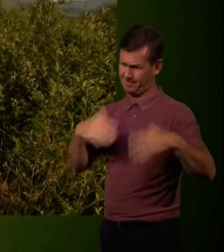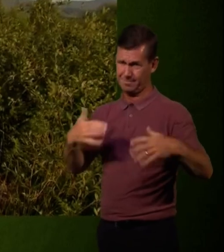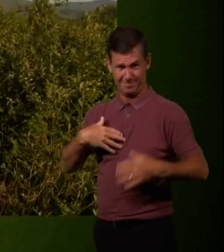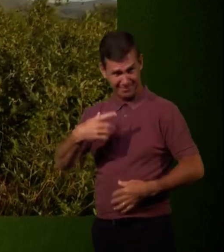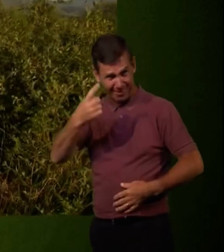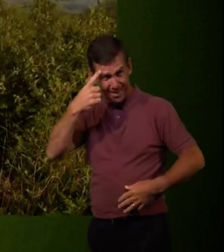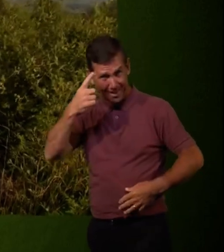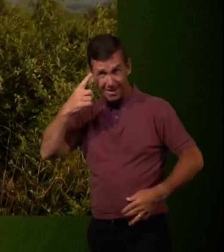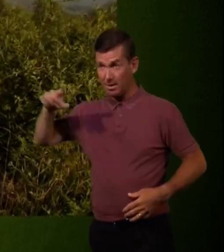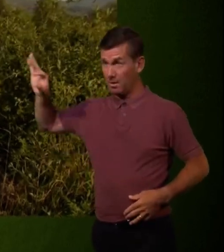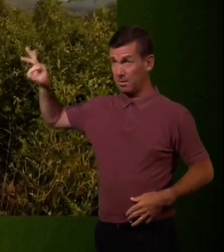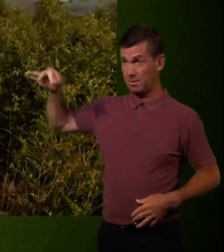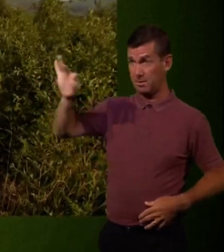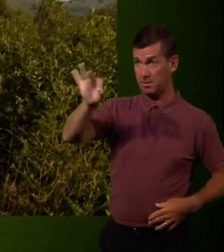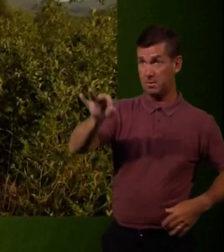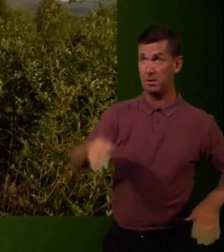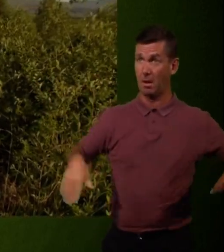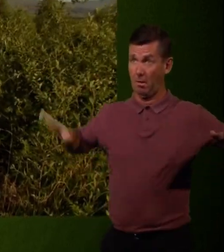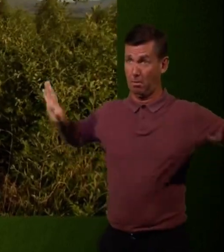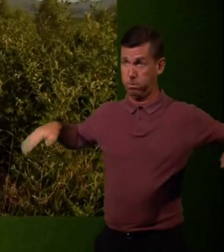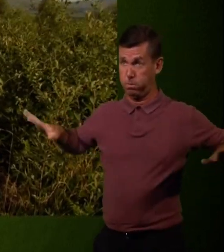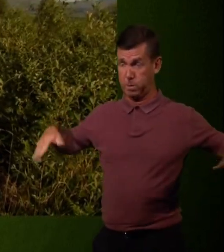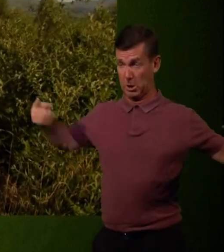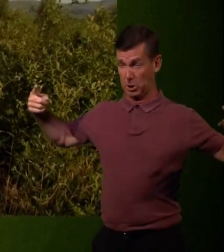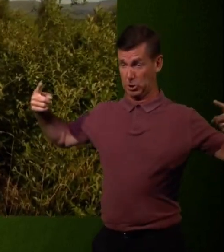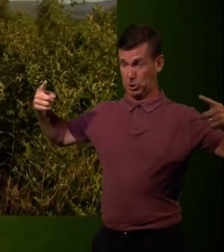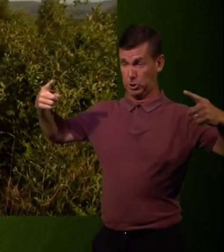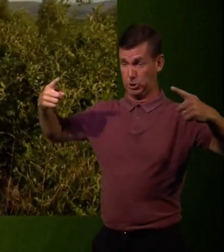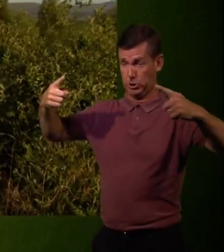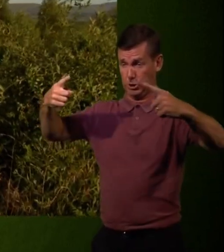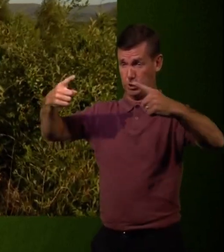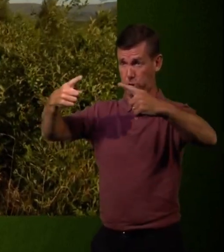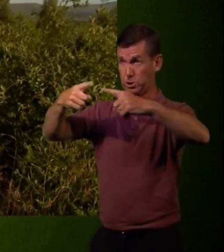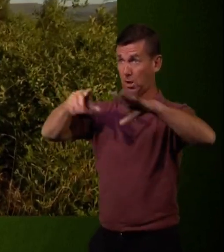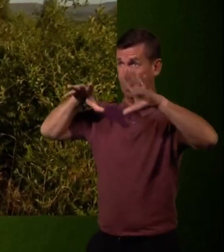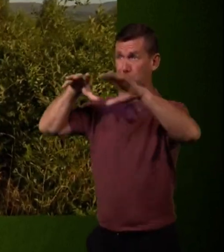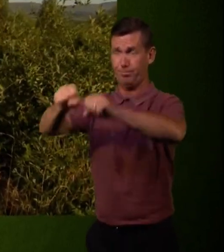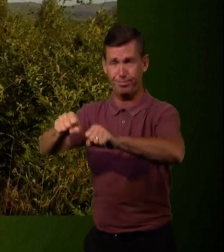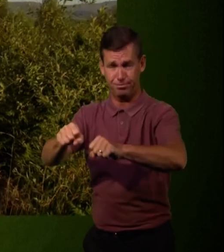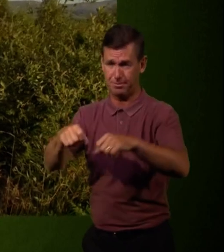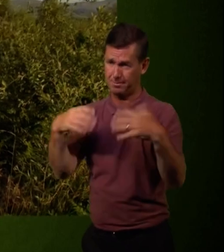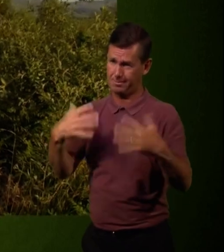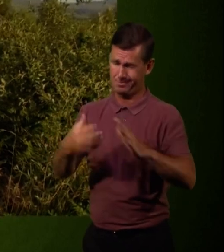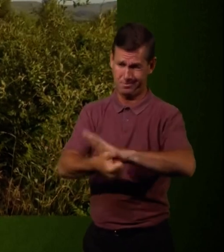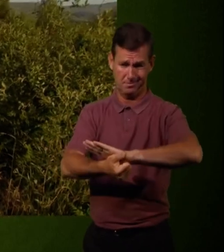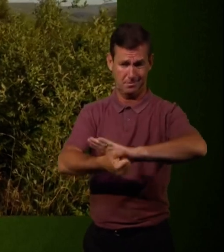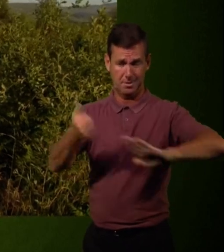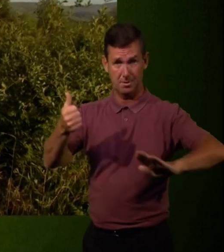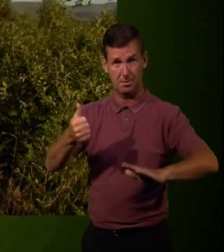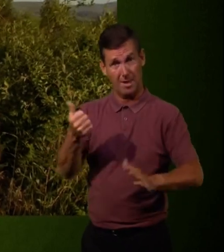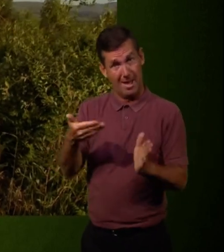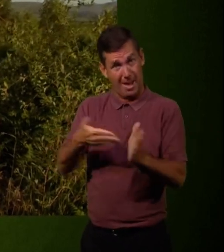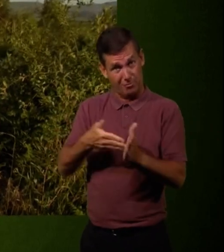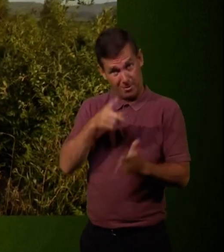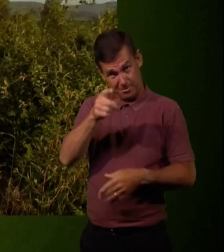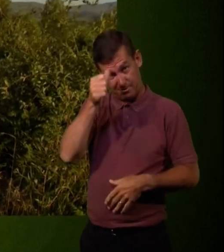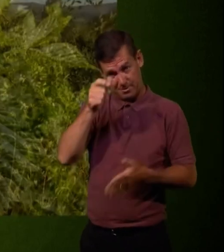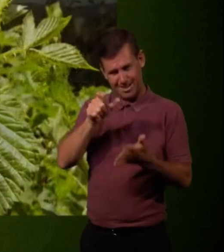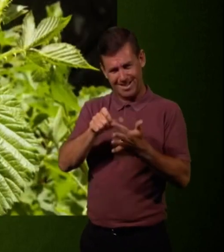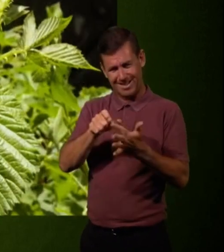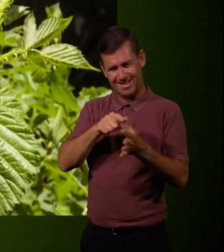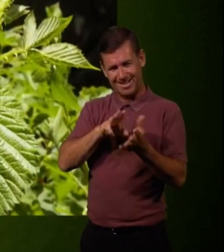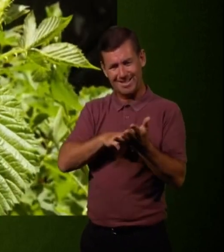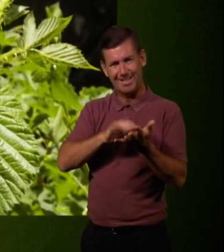insects in flight. But what is even more impressive is catching damselflies in flight. Now damselflies along with